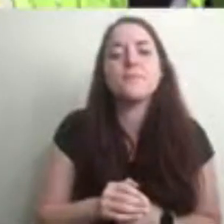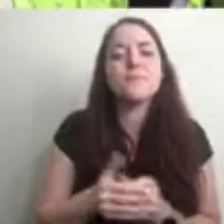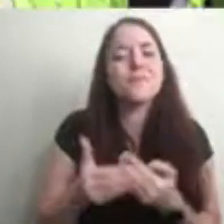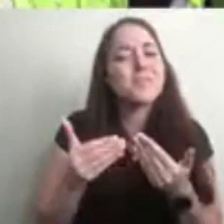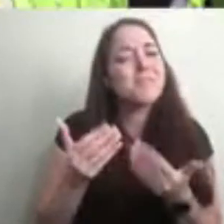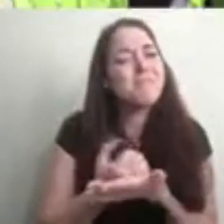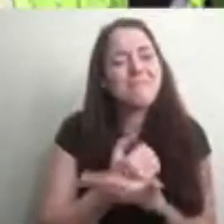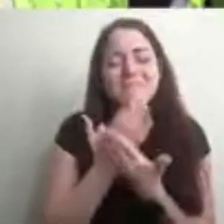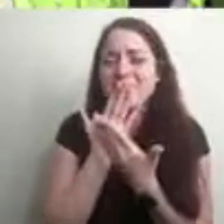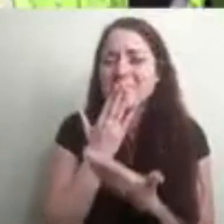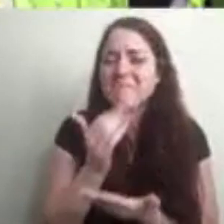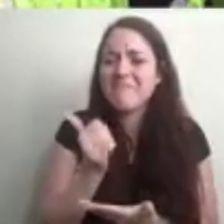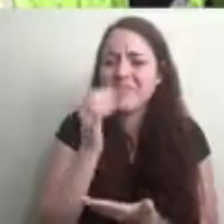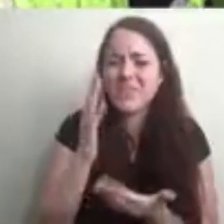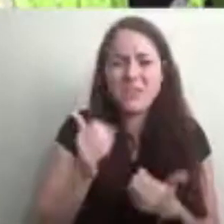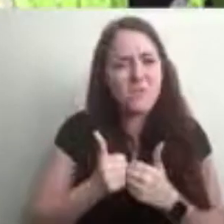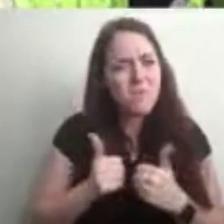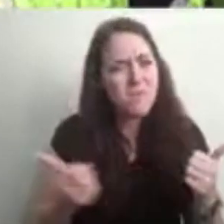Awaken.